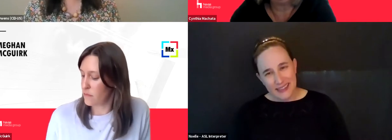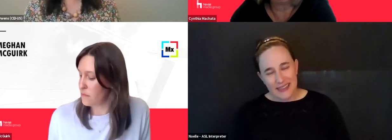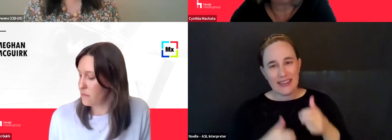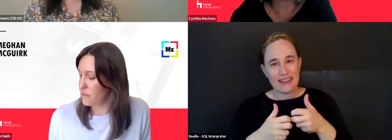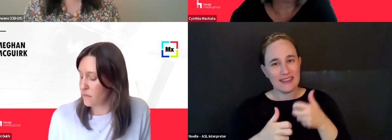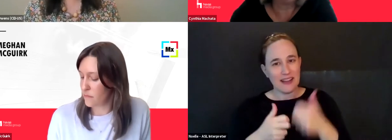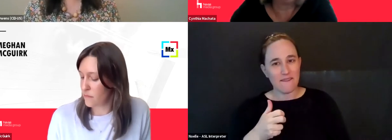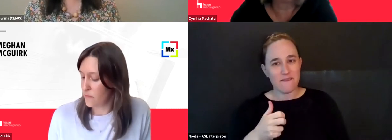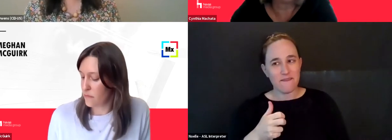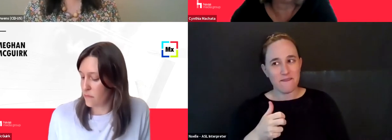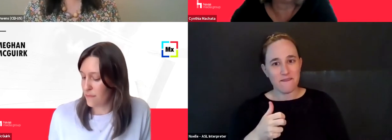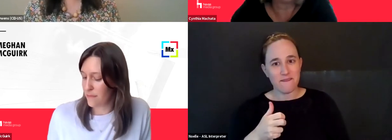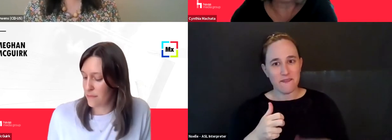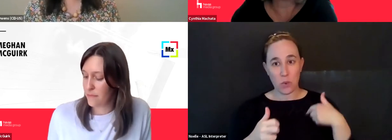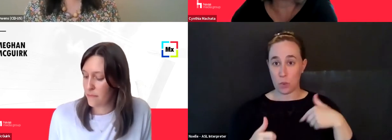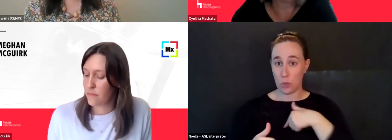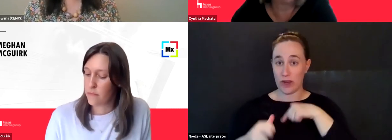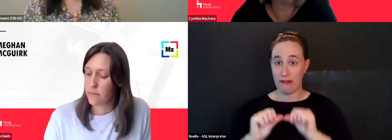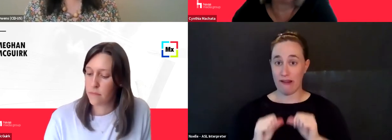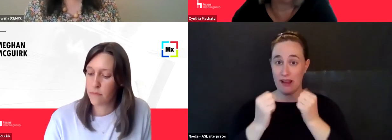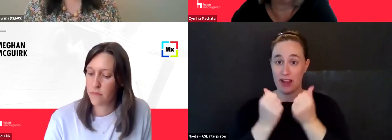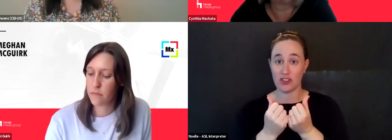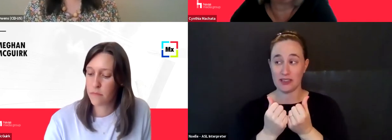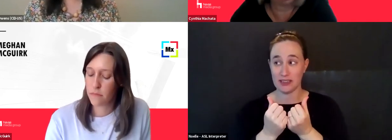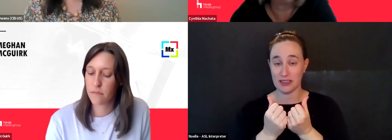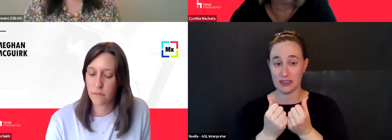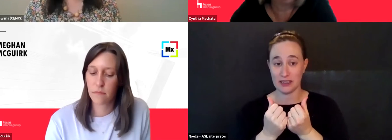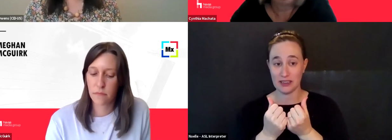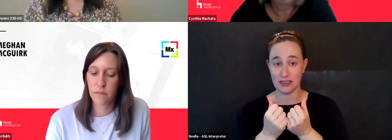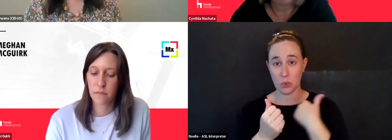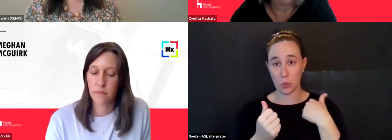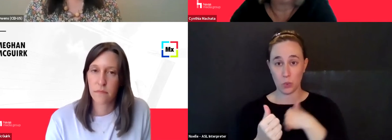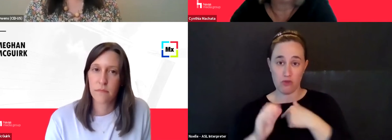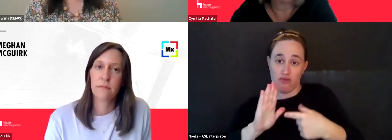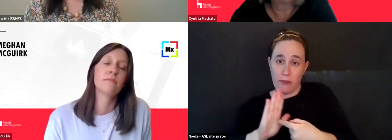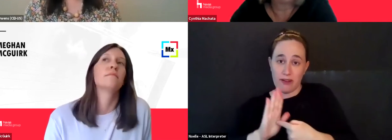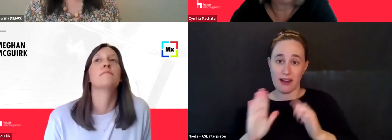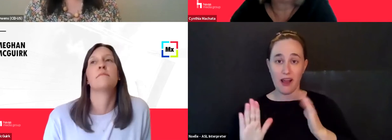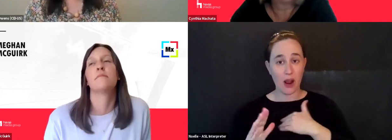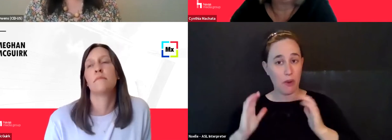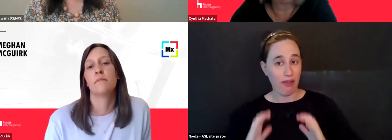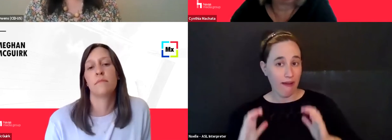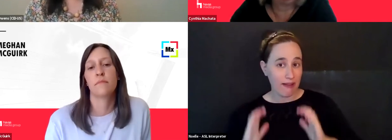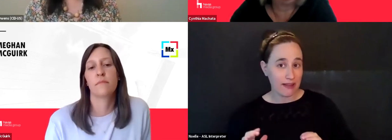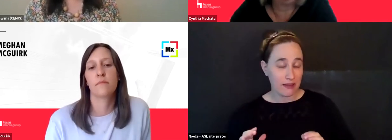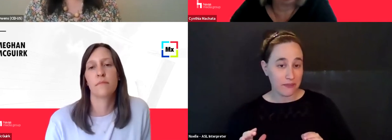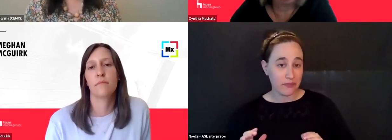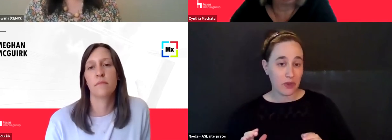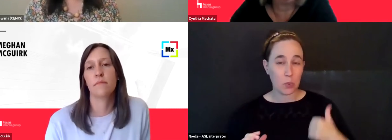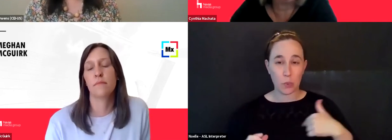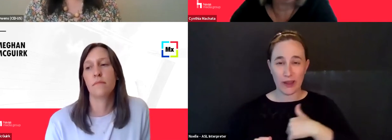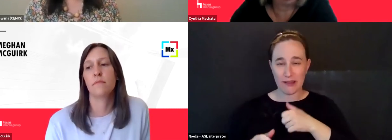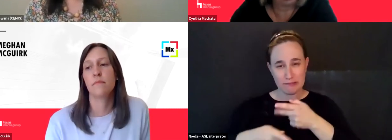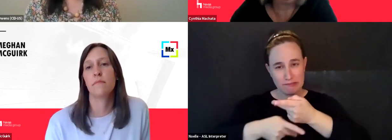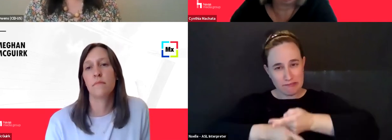um, the agency because we are an agent in the market for our clients and we have, we walk a thin line